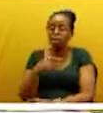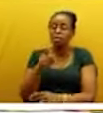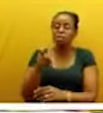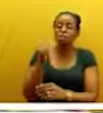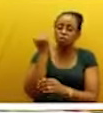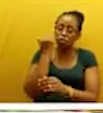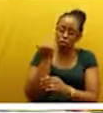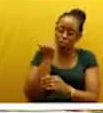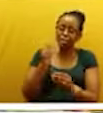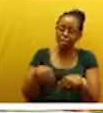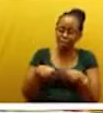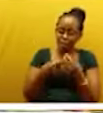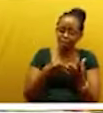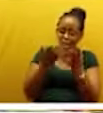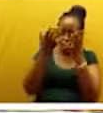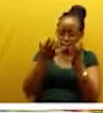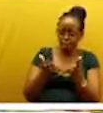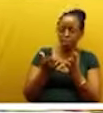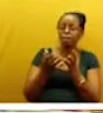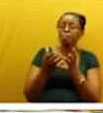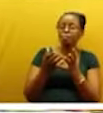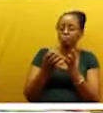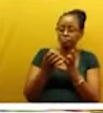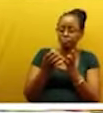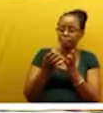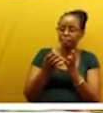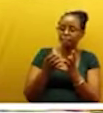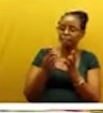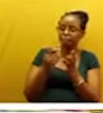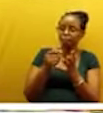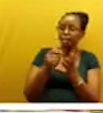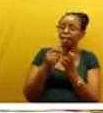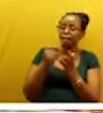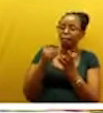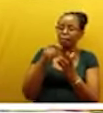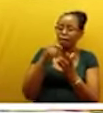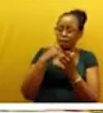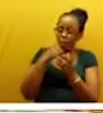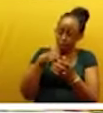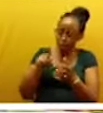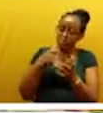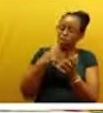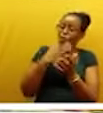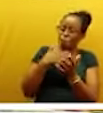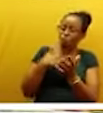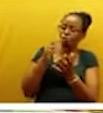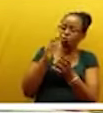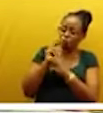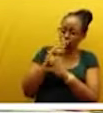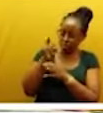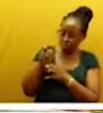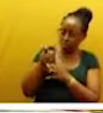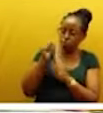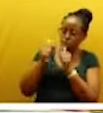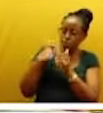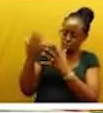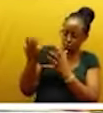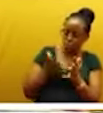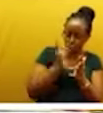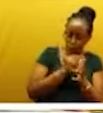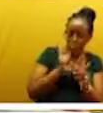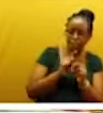premium on those briefs that were filed and those which were admitted.